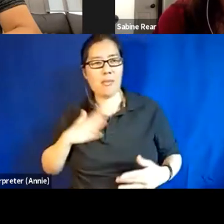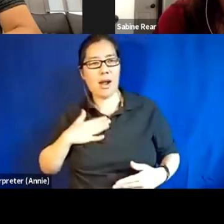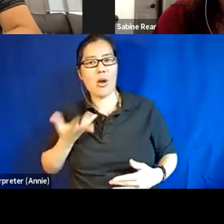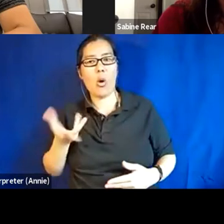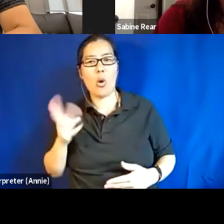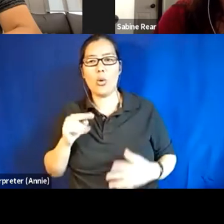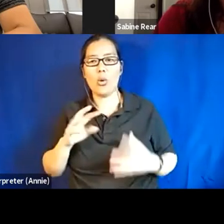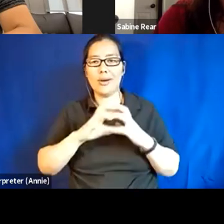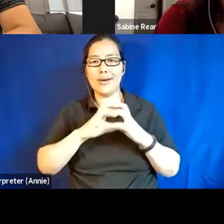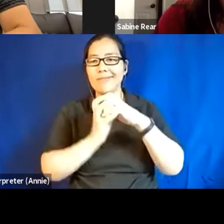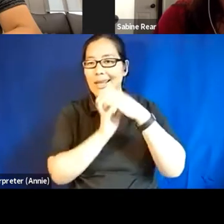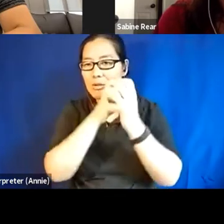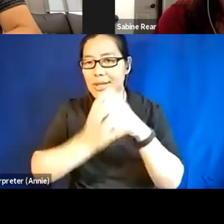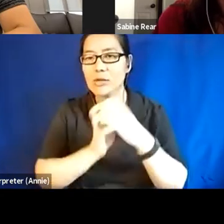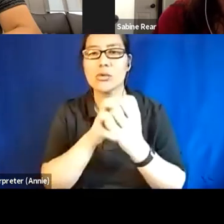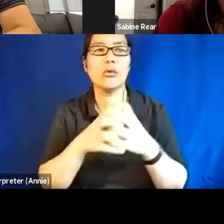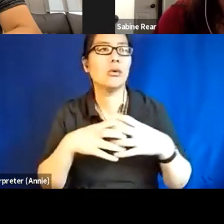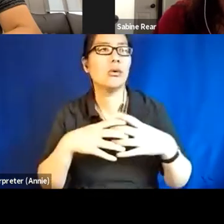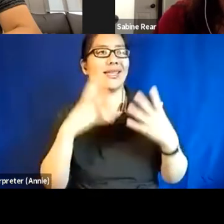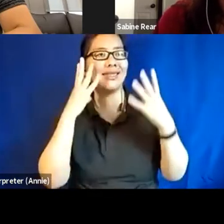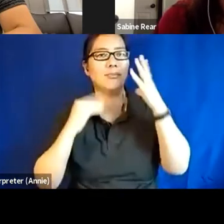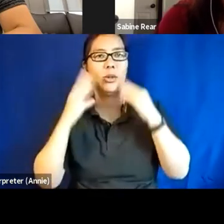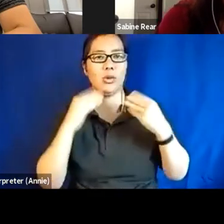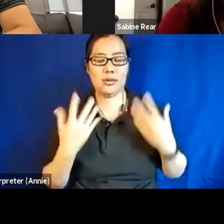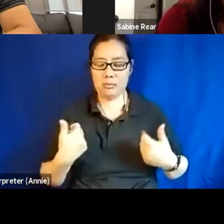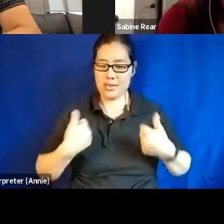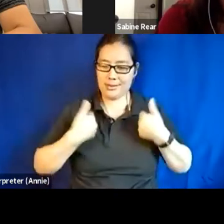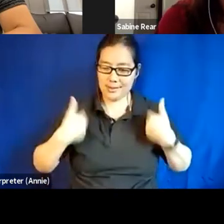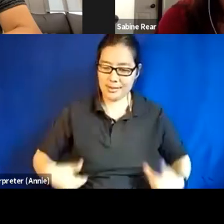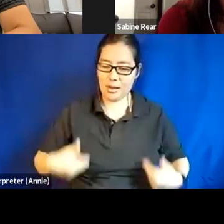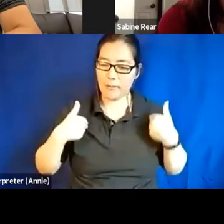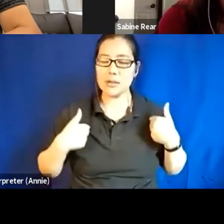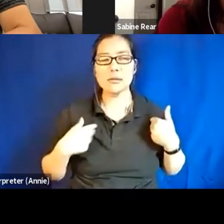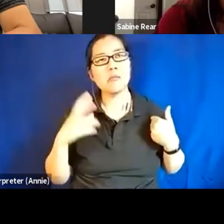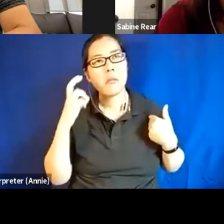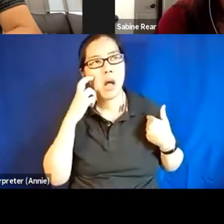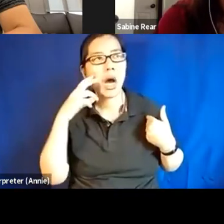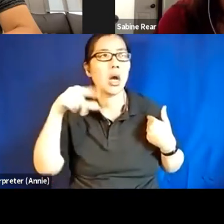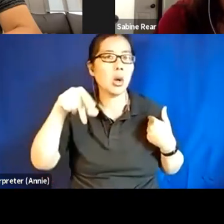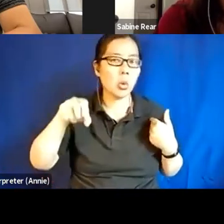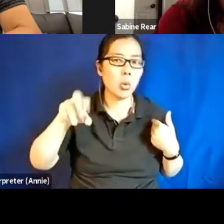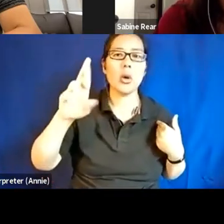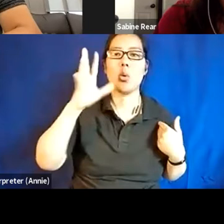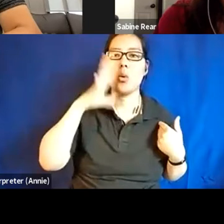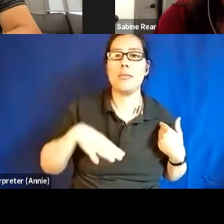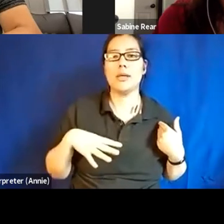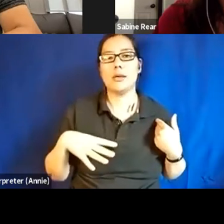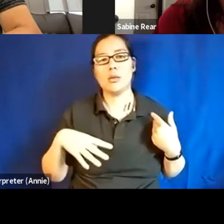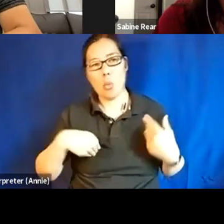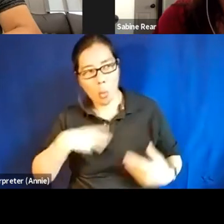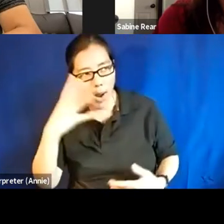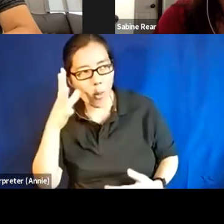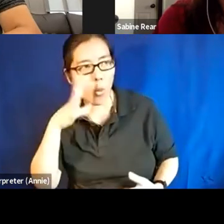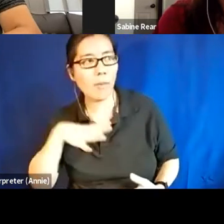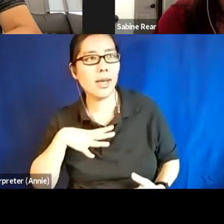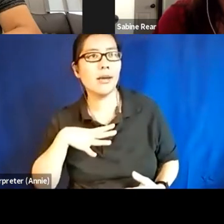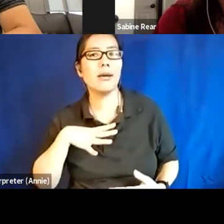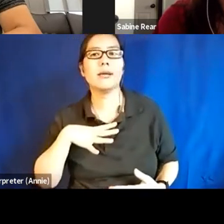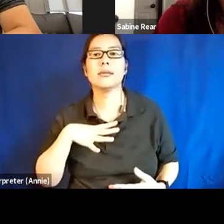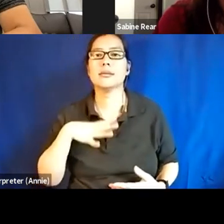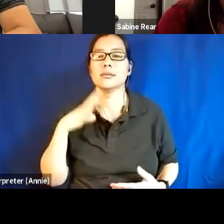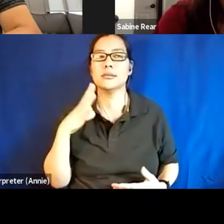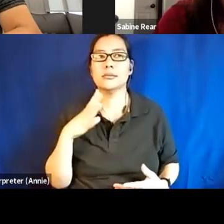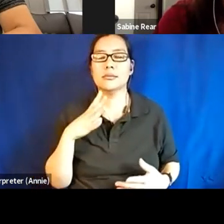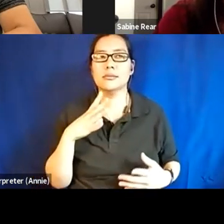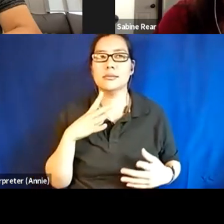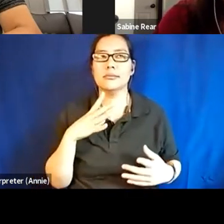you know, my, my selfhood as a blind and queer woman, as a white woman coming from a, from a,